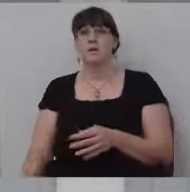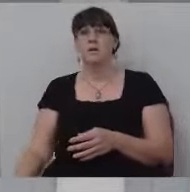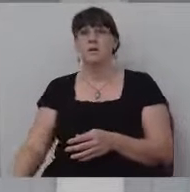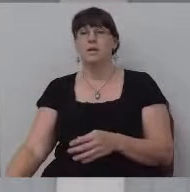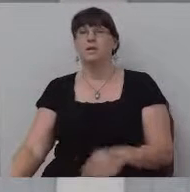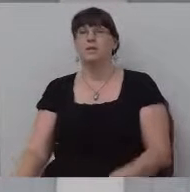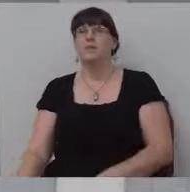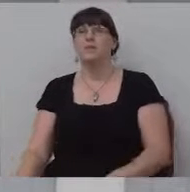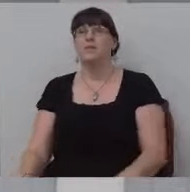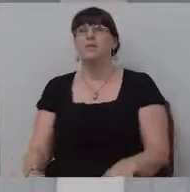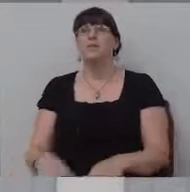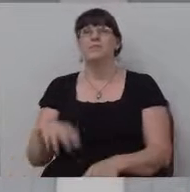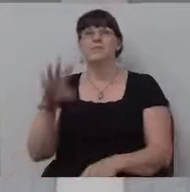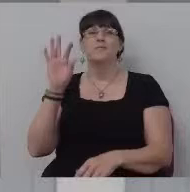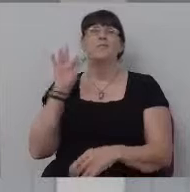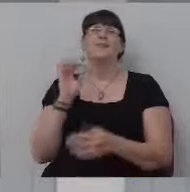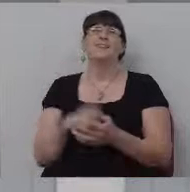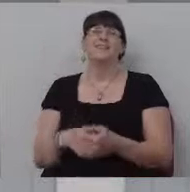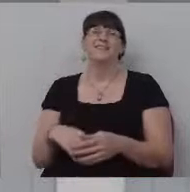picture's death.